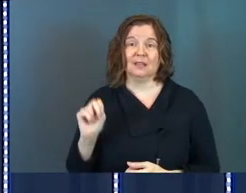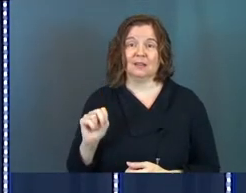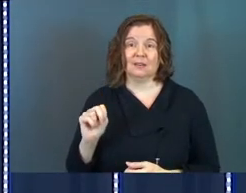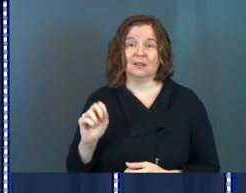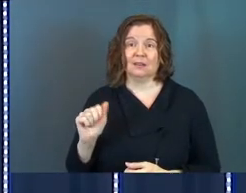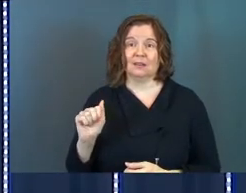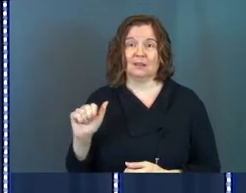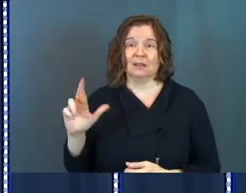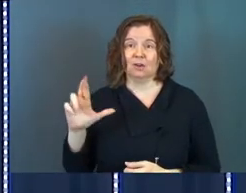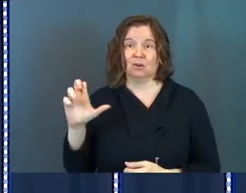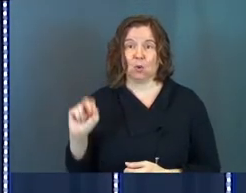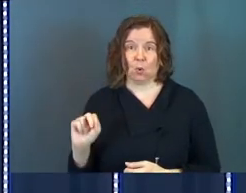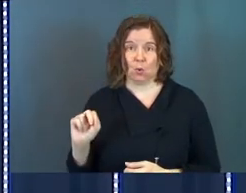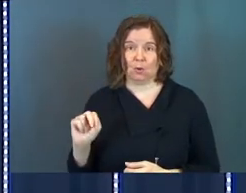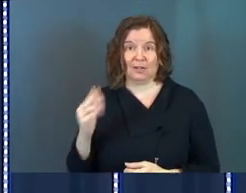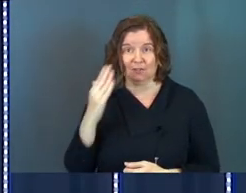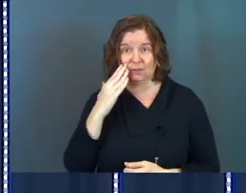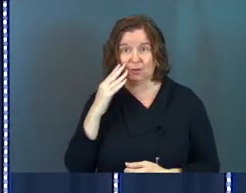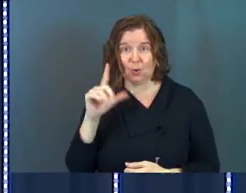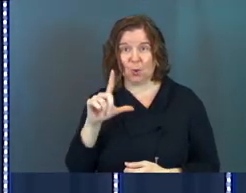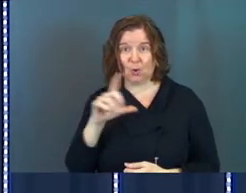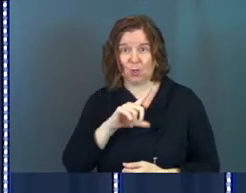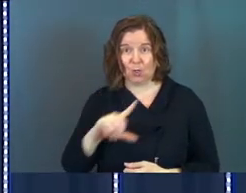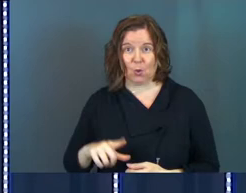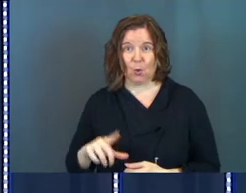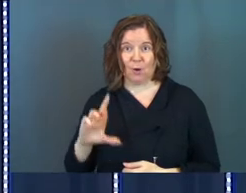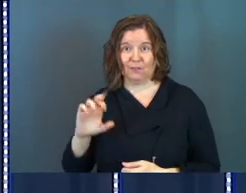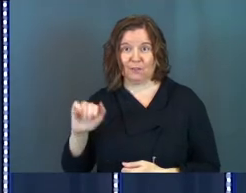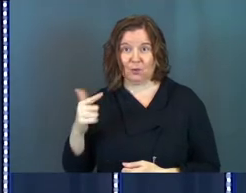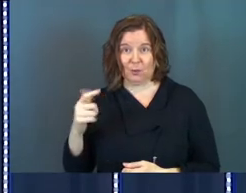Even Aragorn, if you know Lord of the Rings.